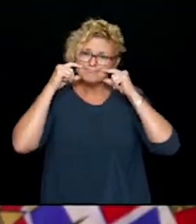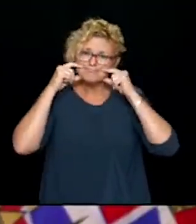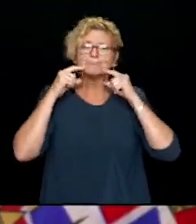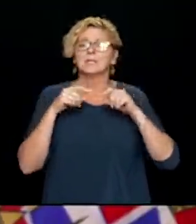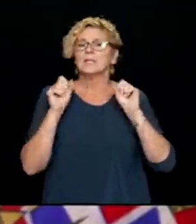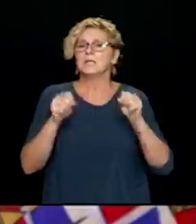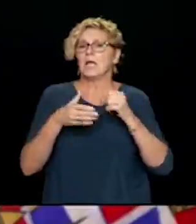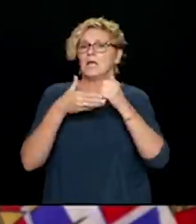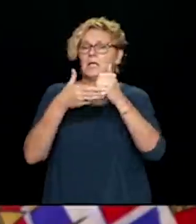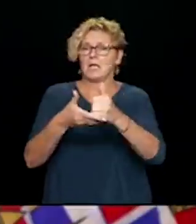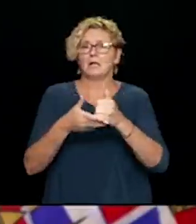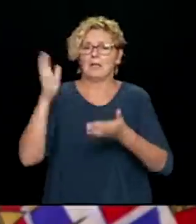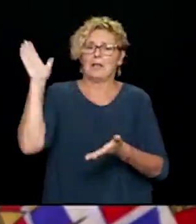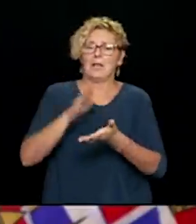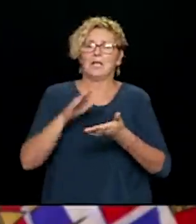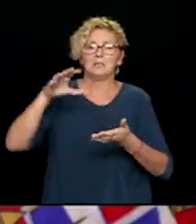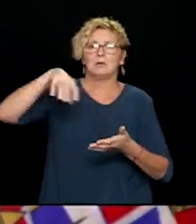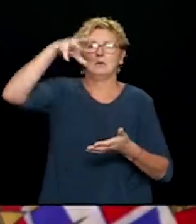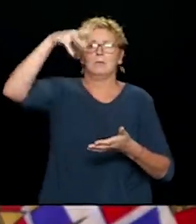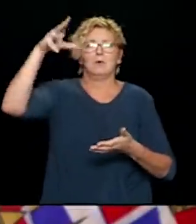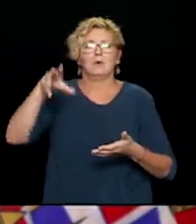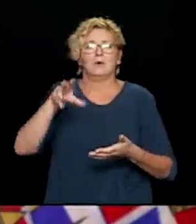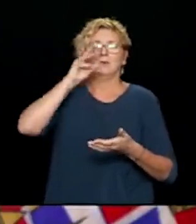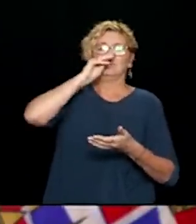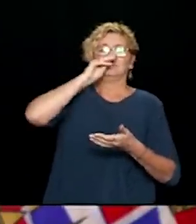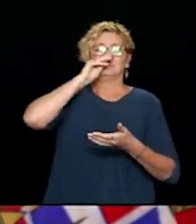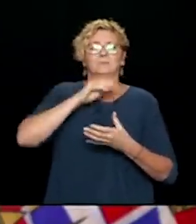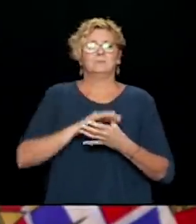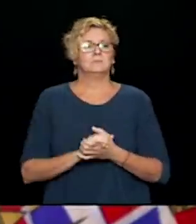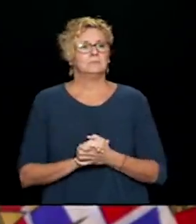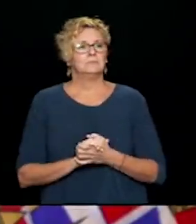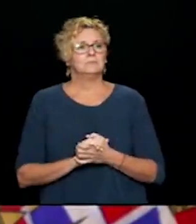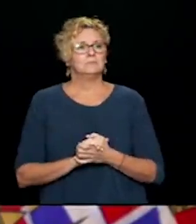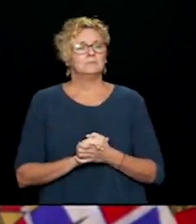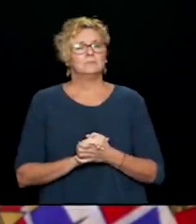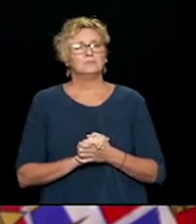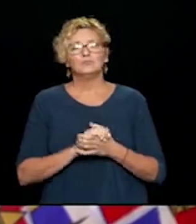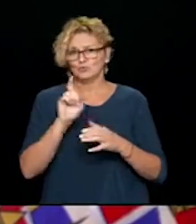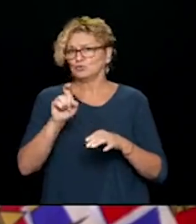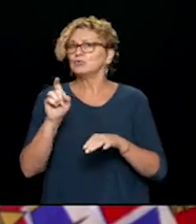we bring into our lungs. So that is something that people should be doing when they're outside right now.